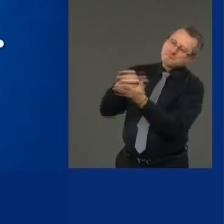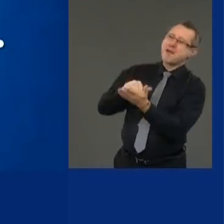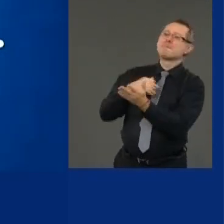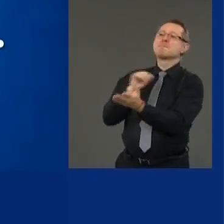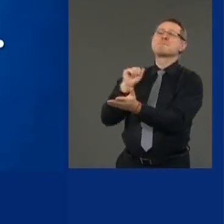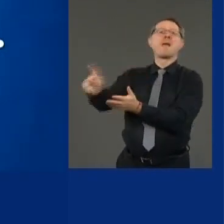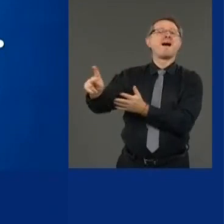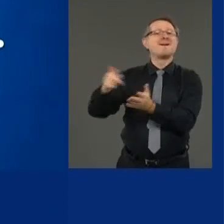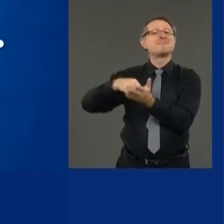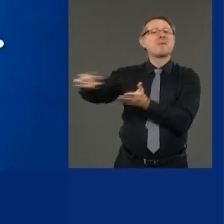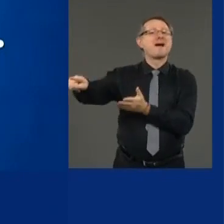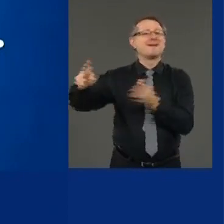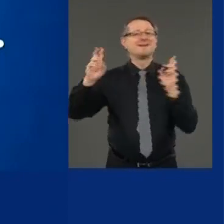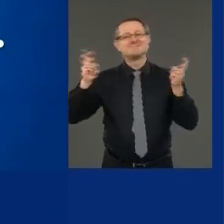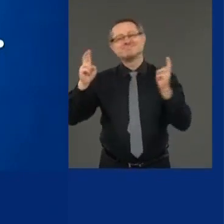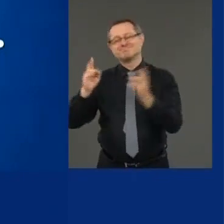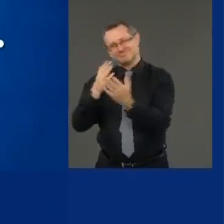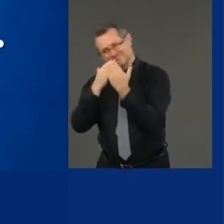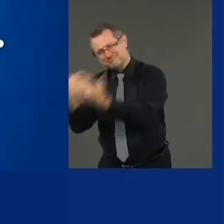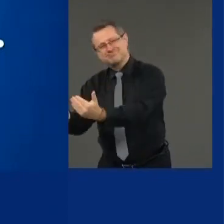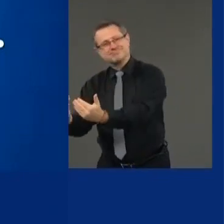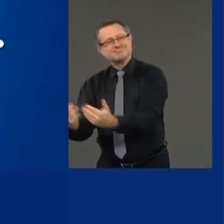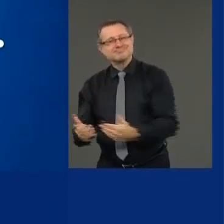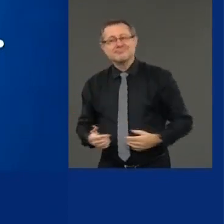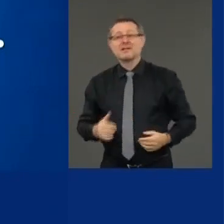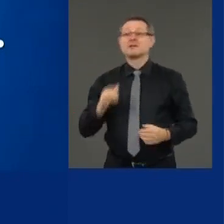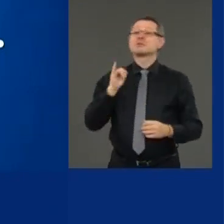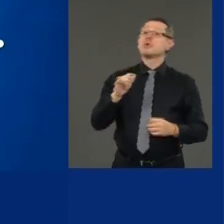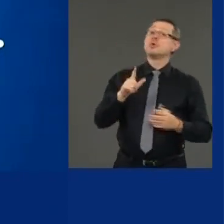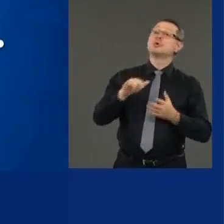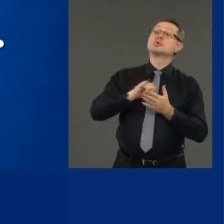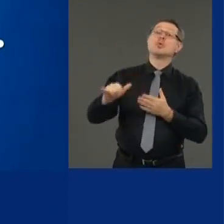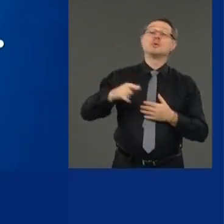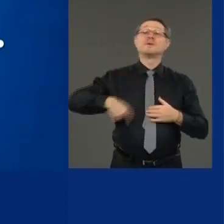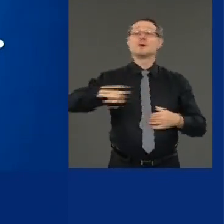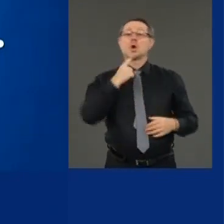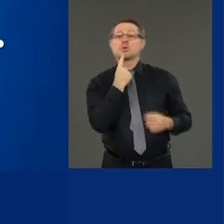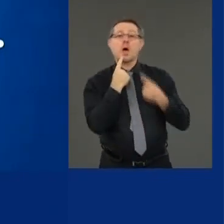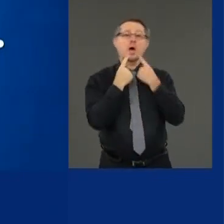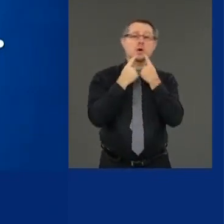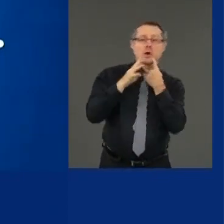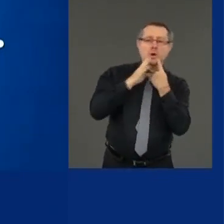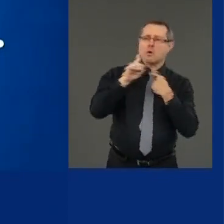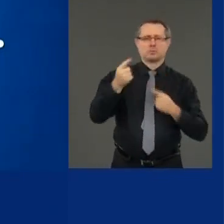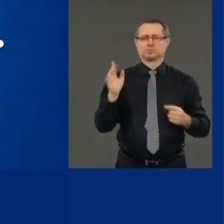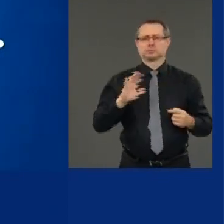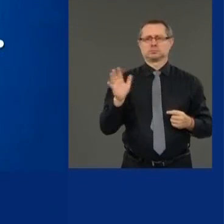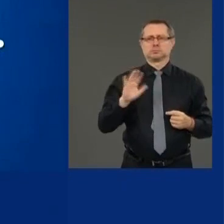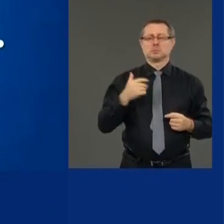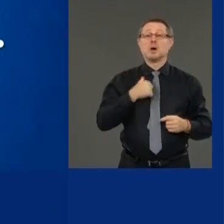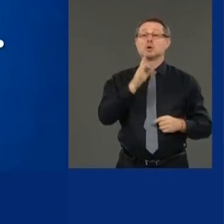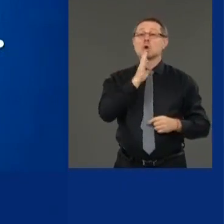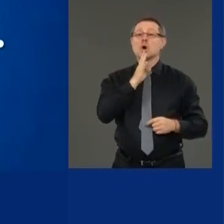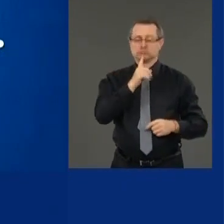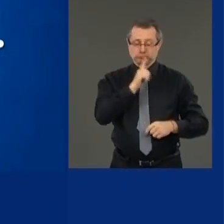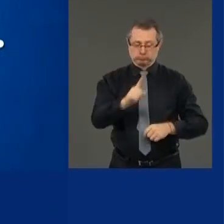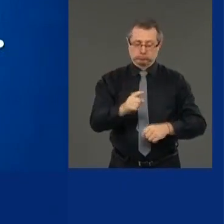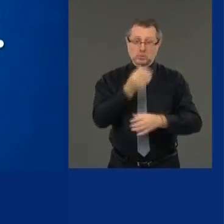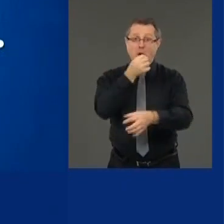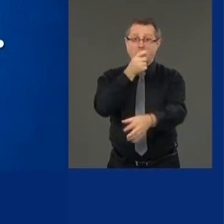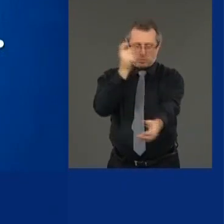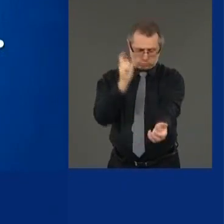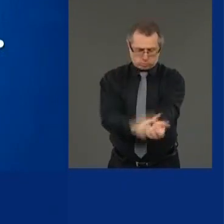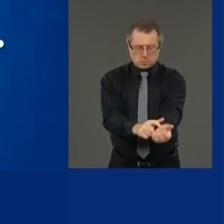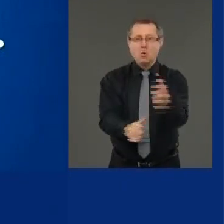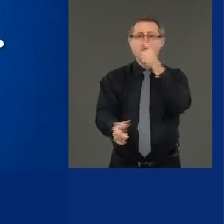New Yorkers mean what they say. And New Yorkers are an honorable